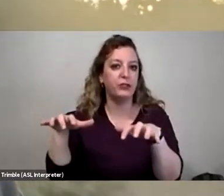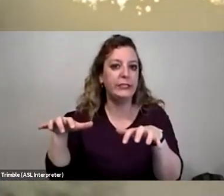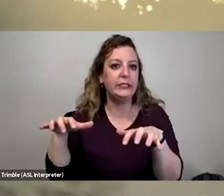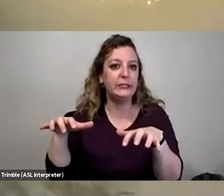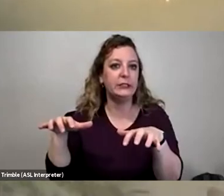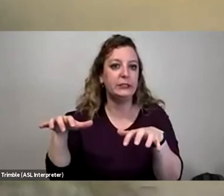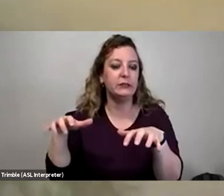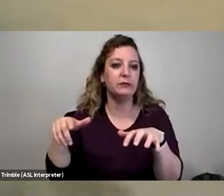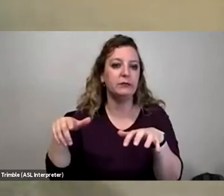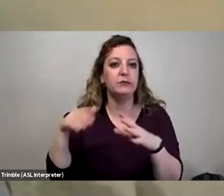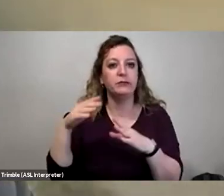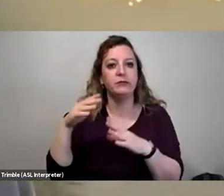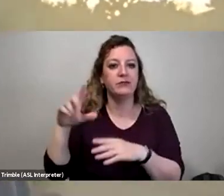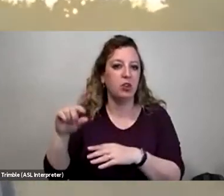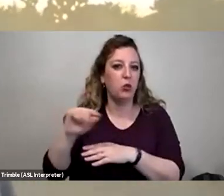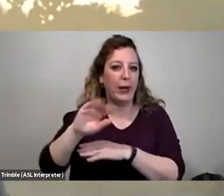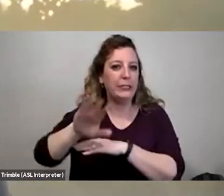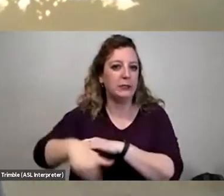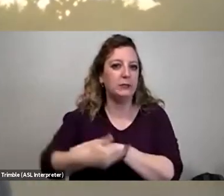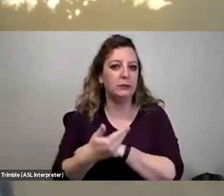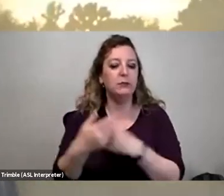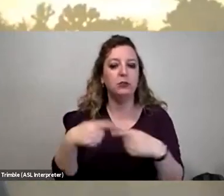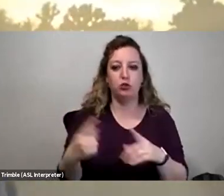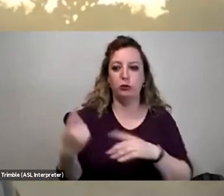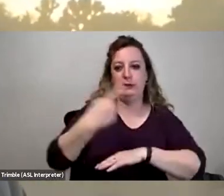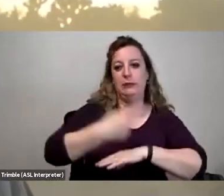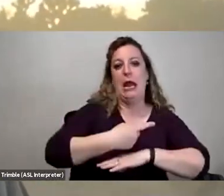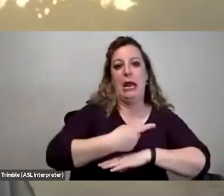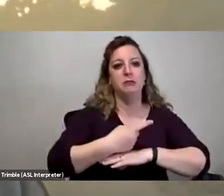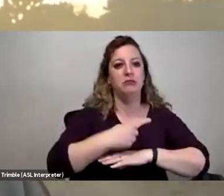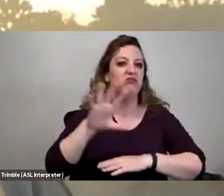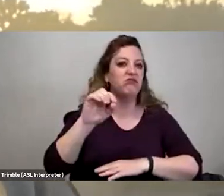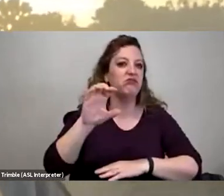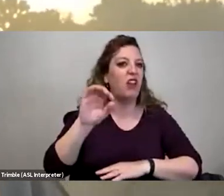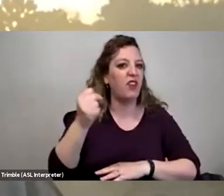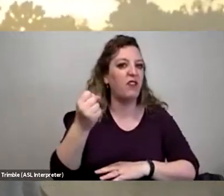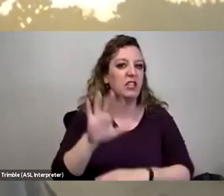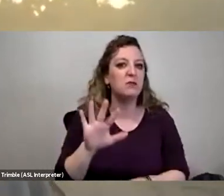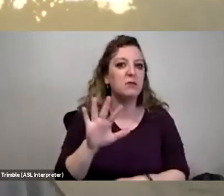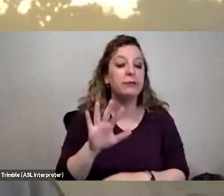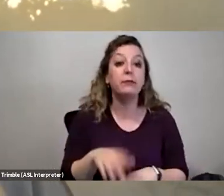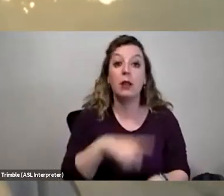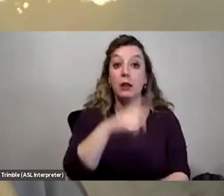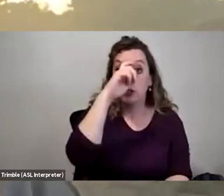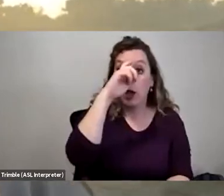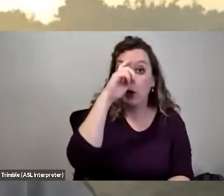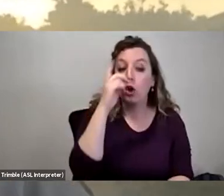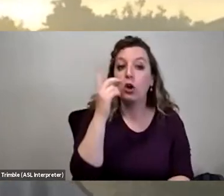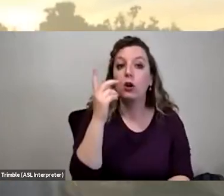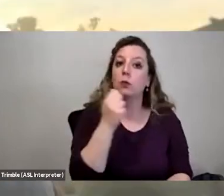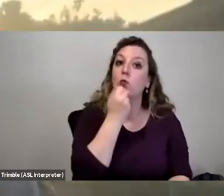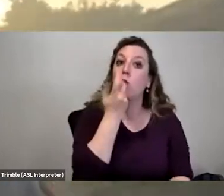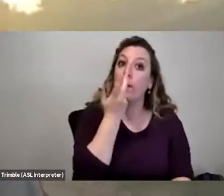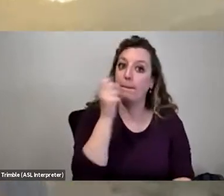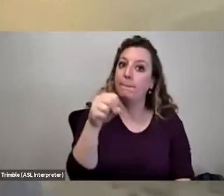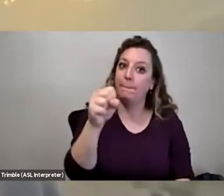in the high 20s overnight. And then during the daytime, it'll be, you know, in the 50s. In the summer, it gets quite warm,